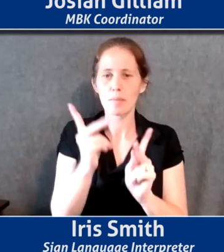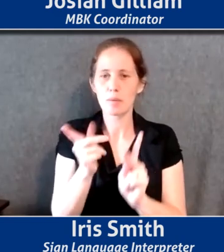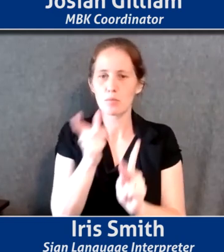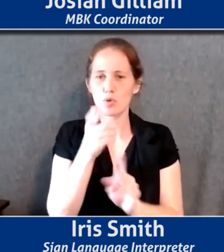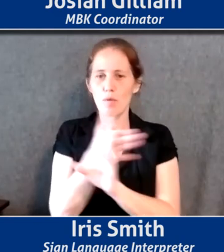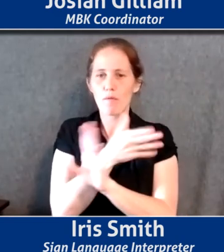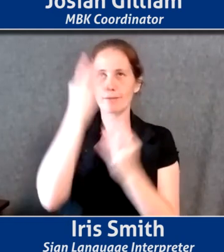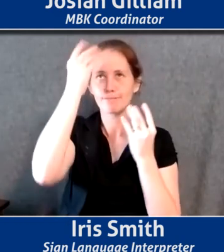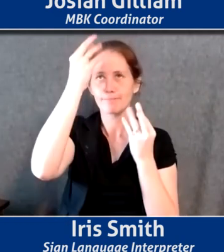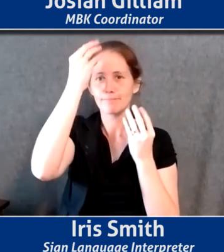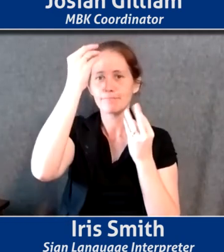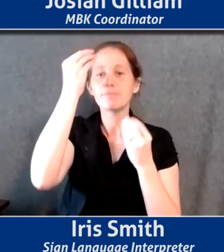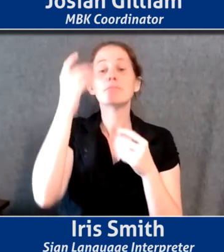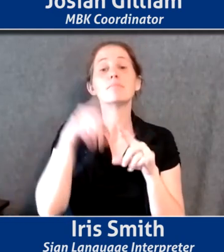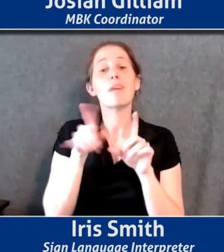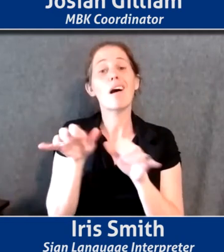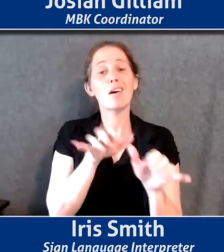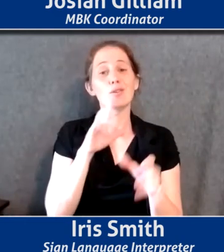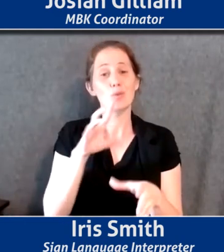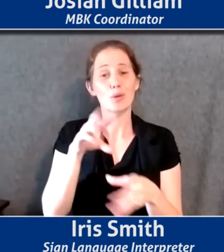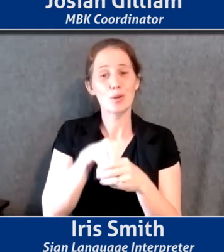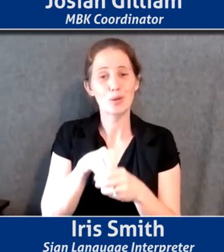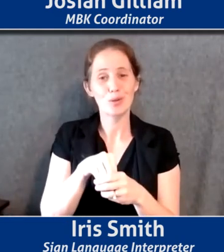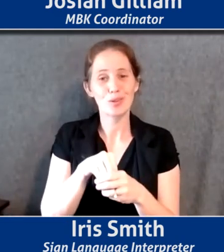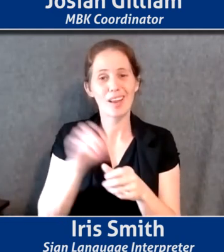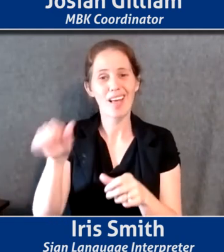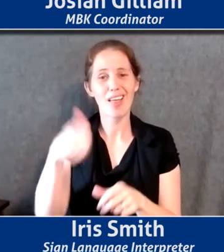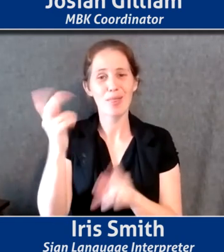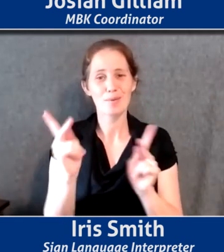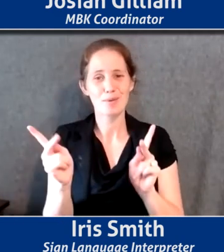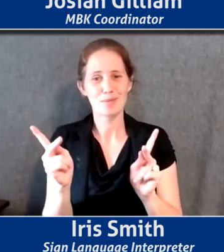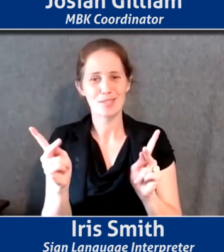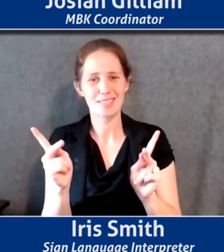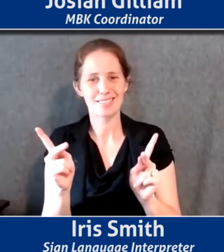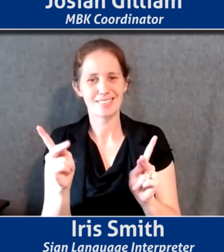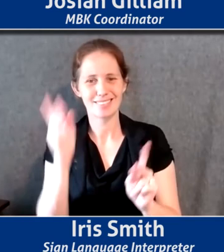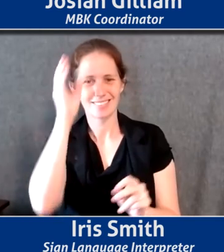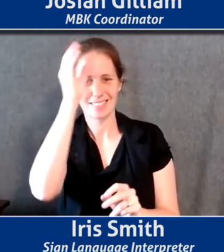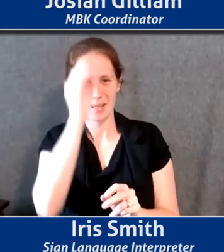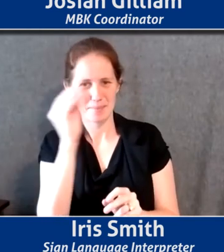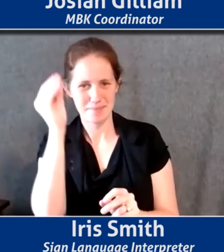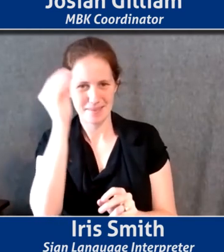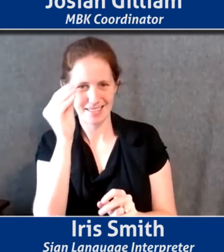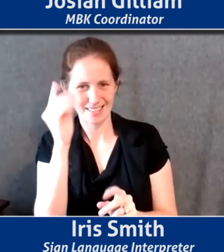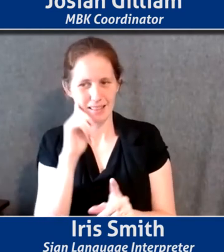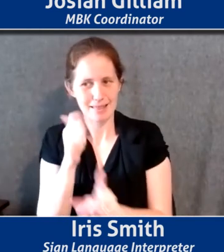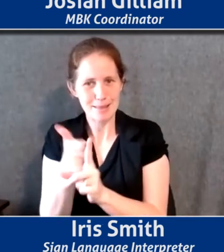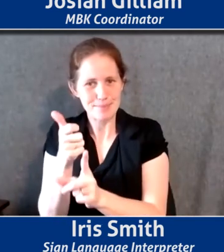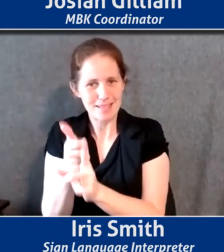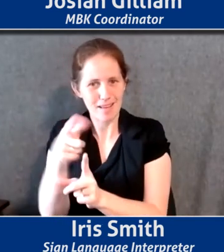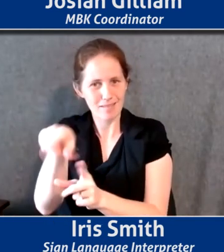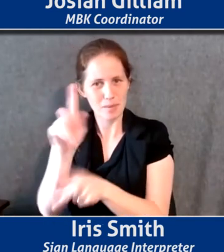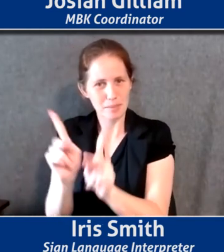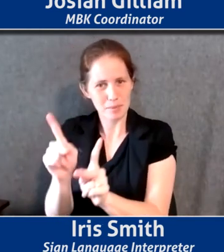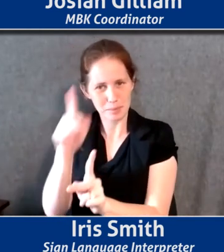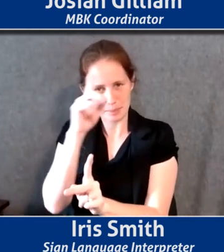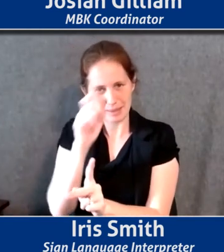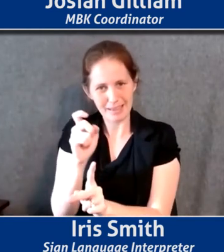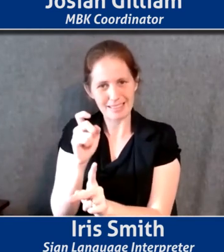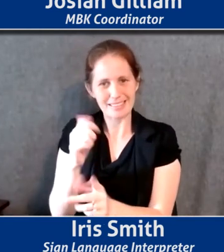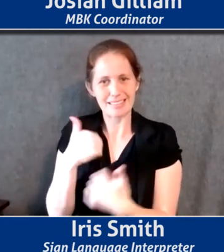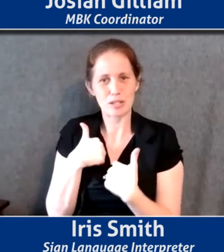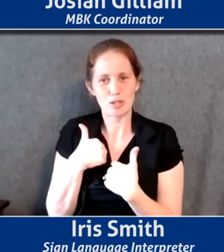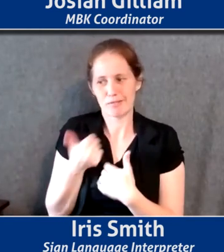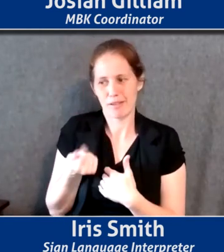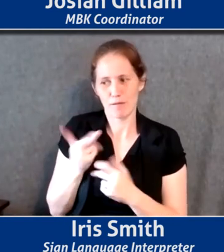this, but then also to include the voices of the, just of the people themselves, because it's a relatively finite amount of people